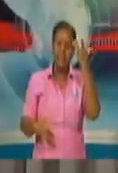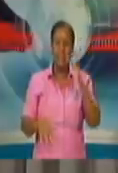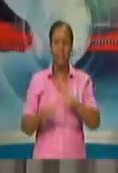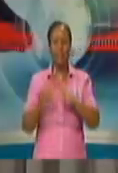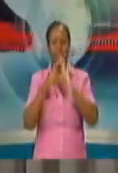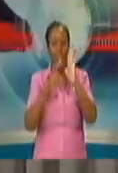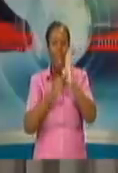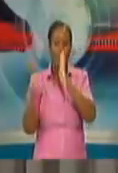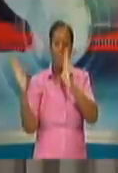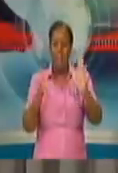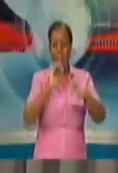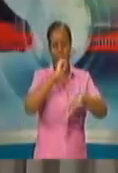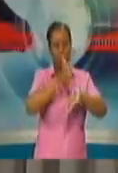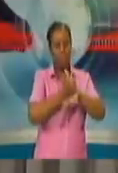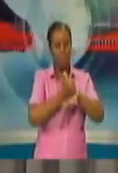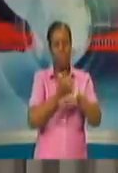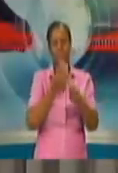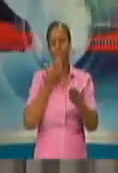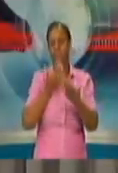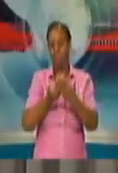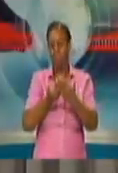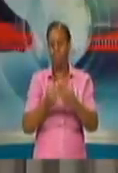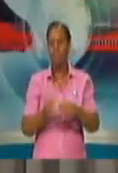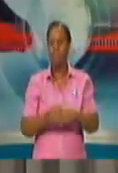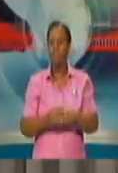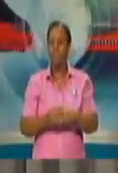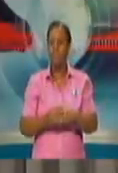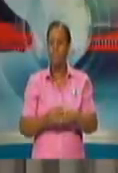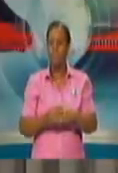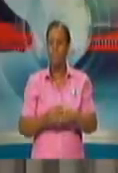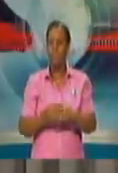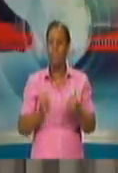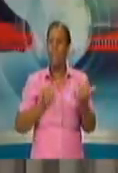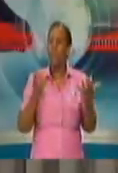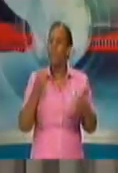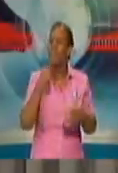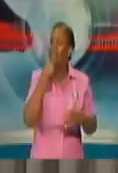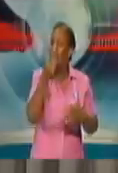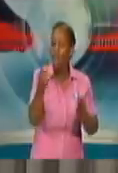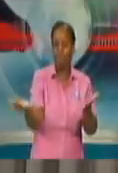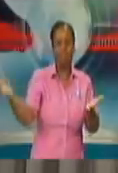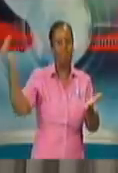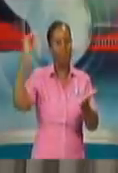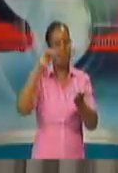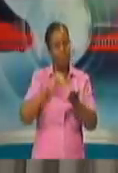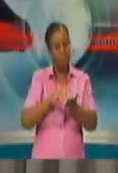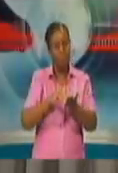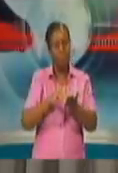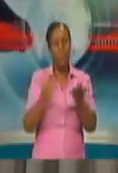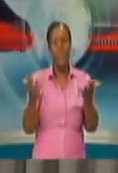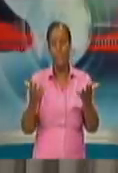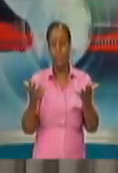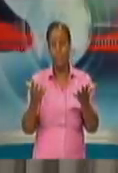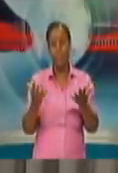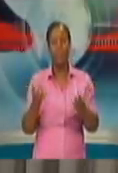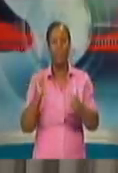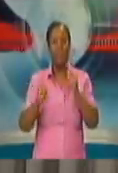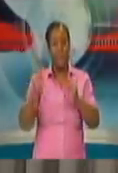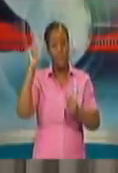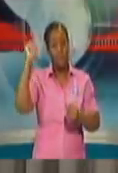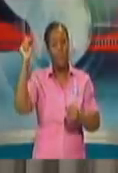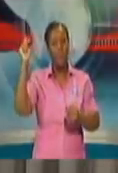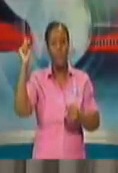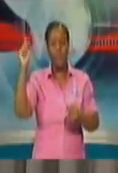must say, and I have said it before, reiterate, that Trinidad and Tobago is now in a very good place where economic activity is being